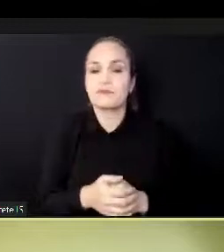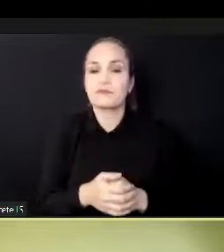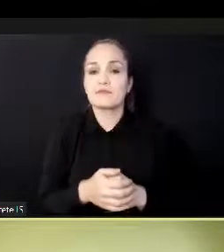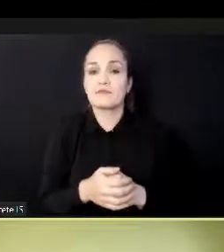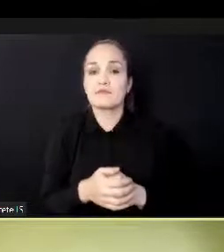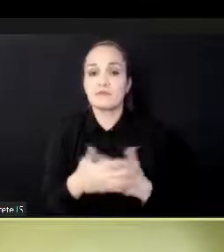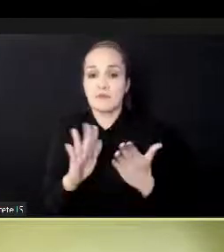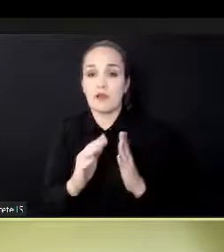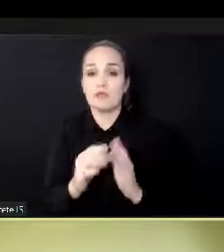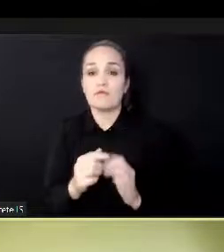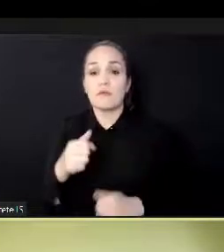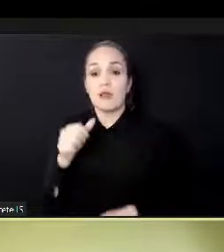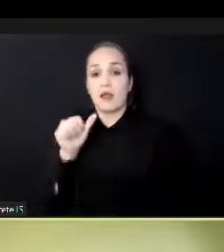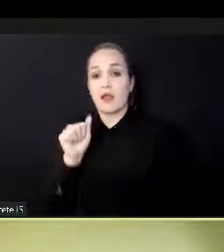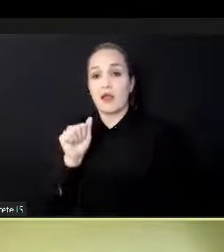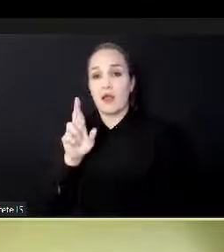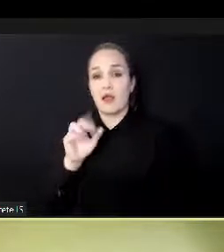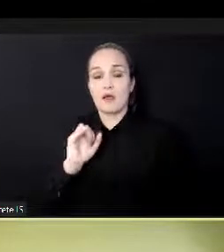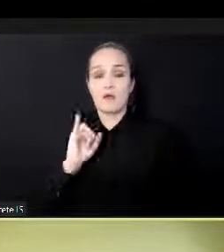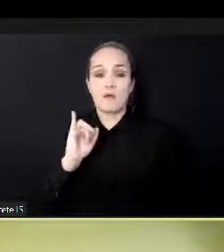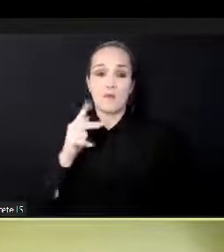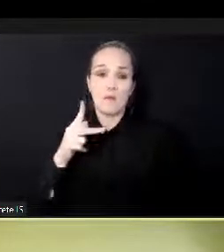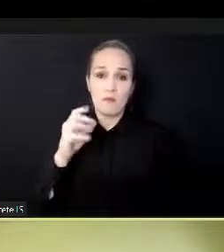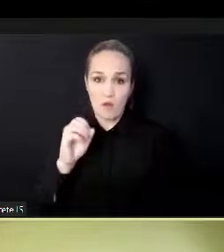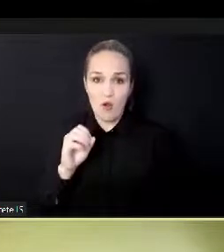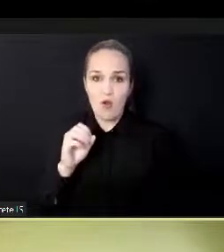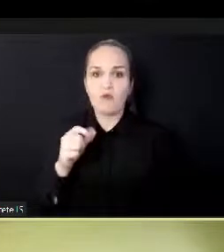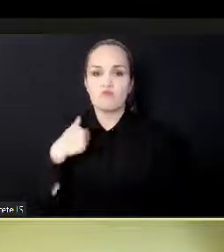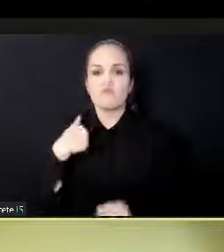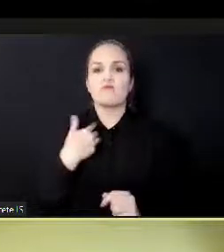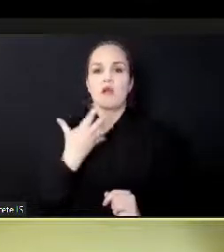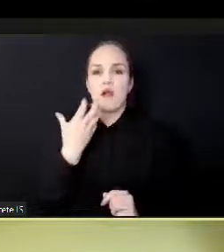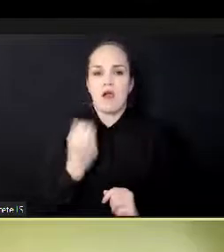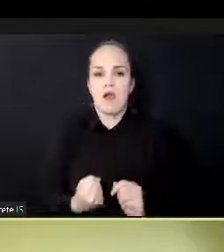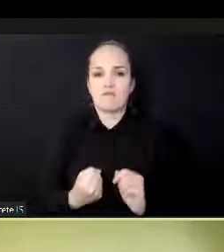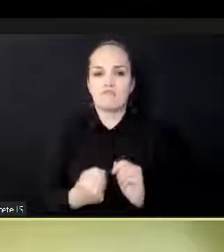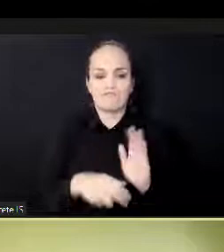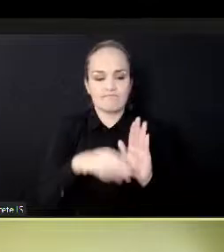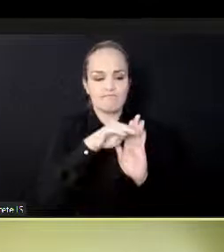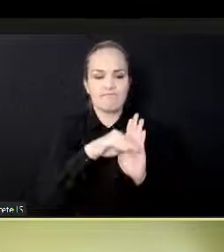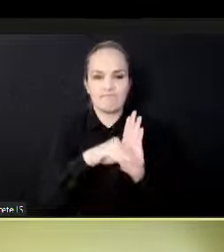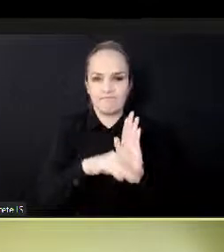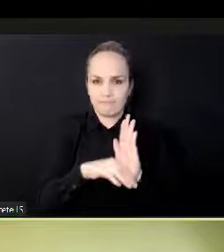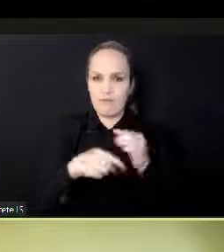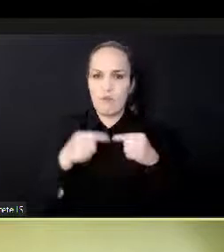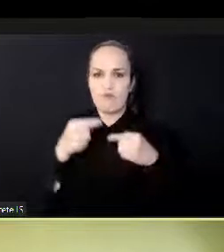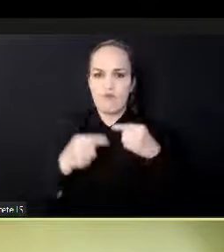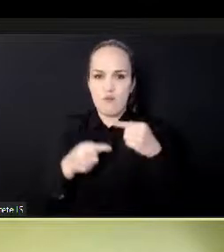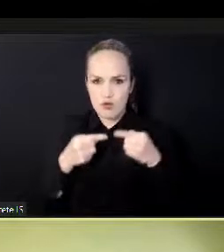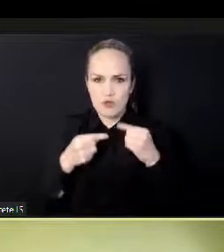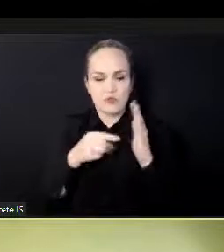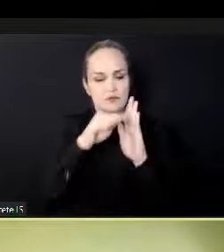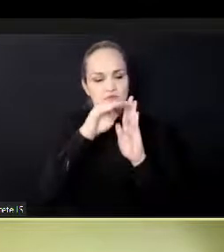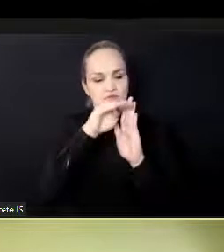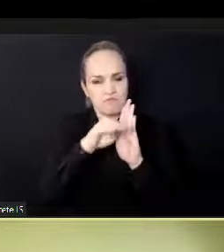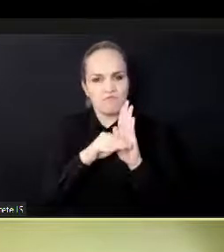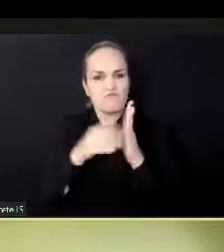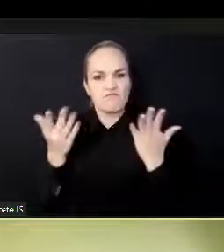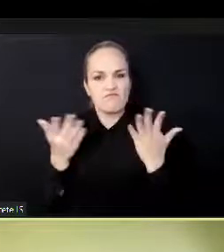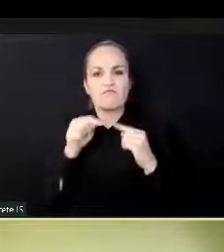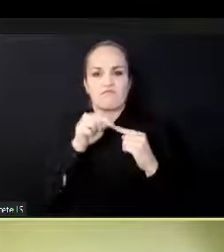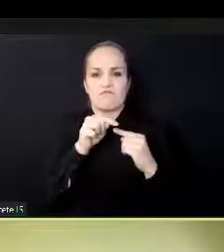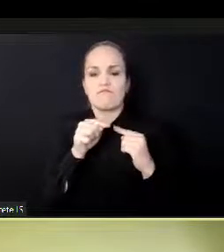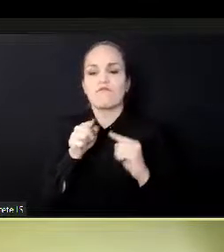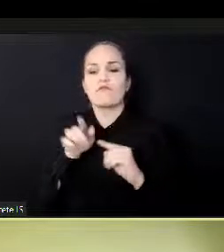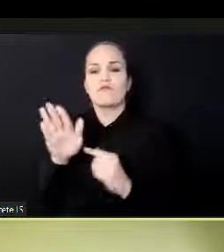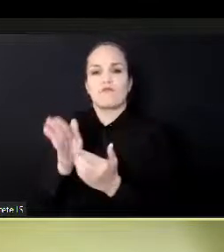intellectual property. And, uh, we have a protocols that is the legal framework, which, uh, enable us to implement